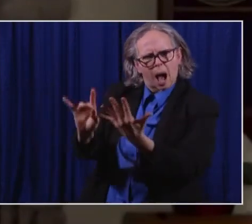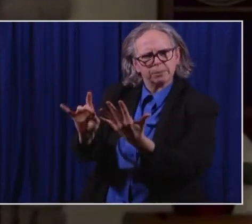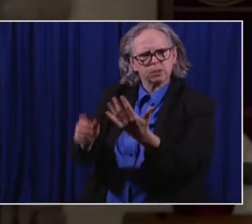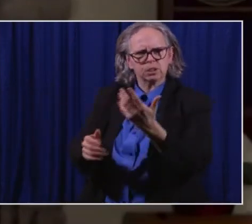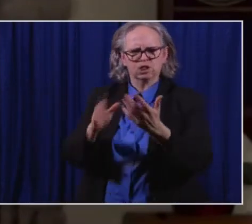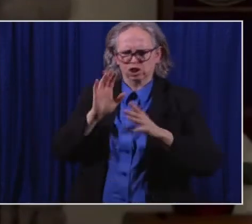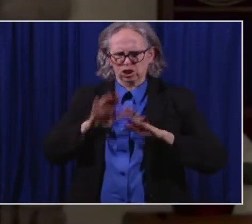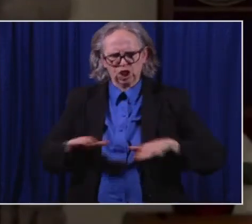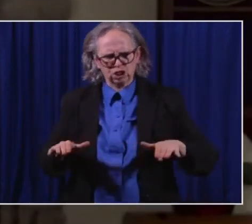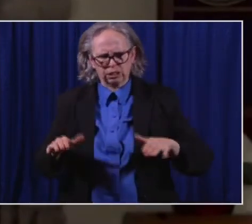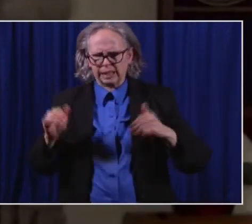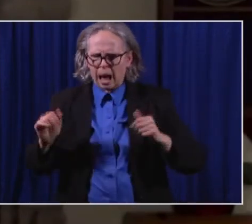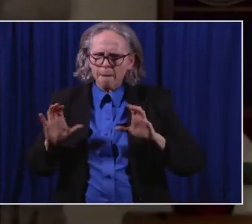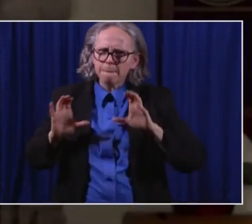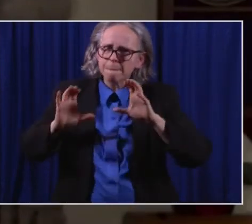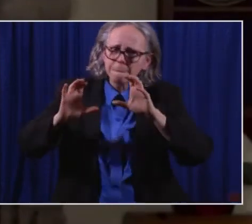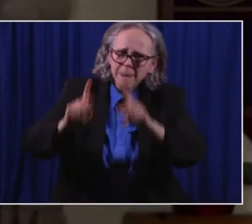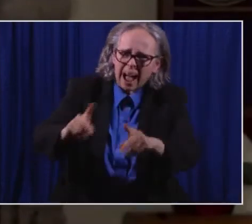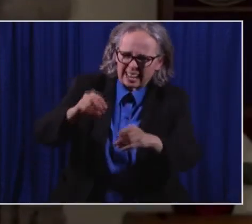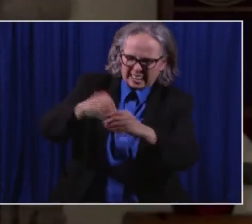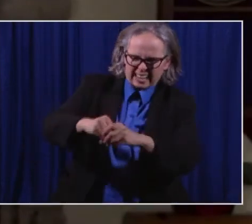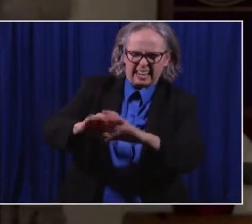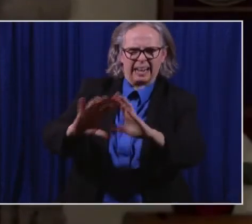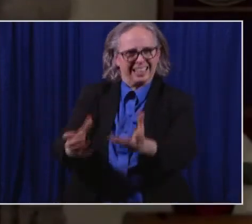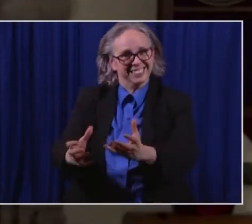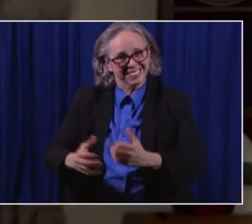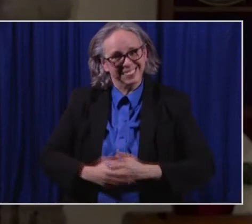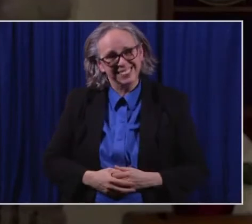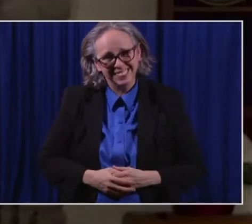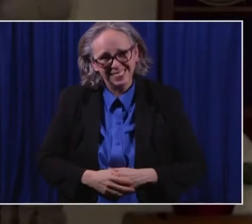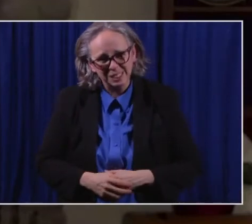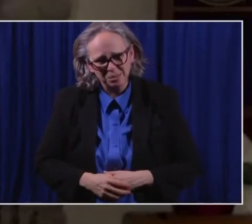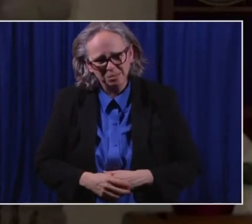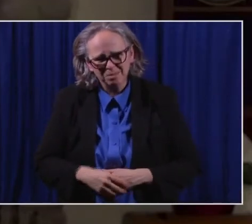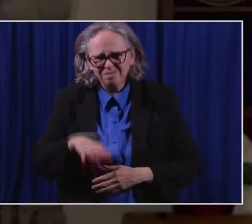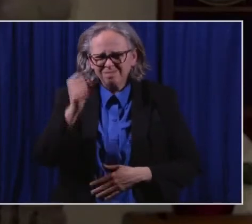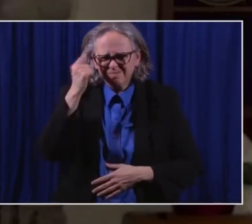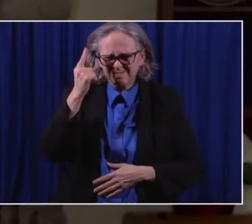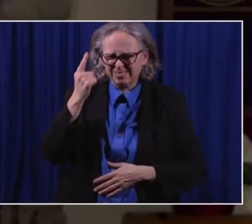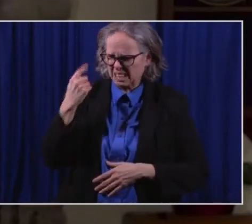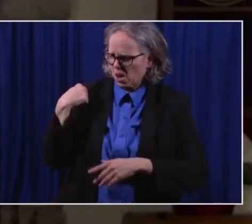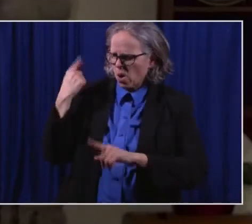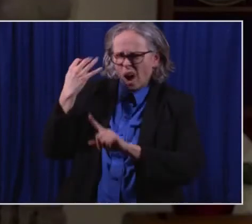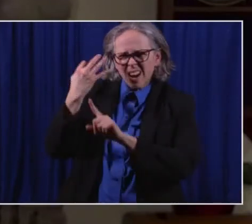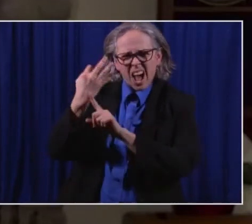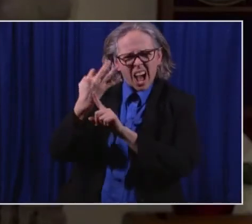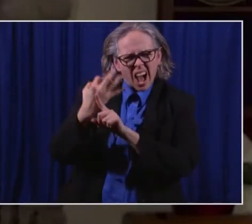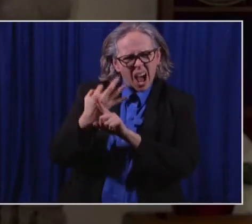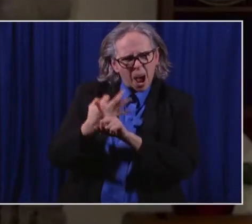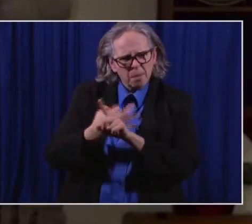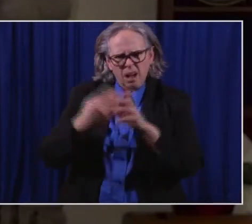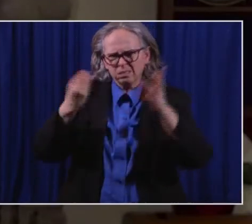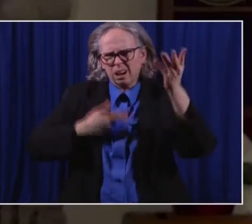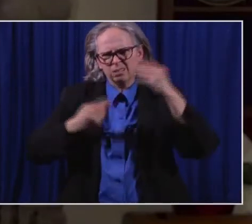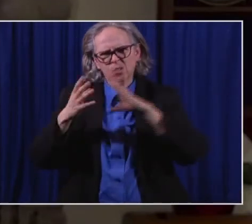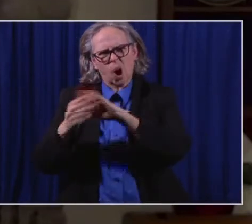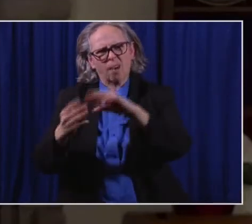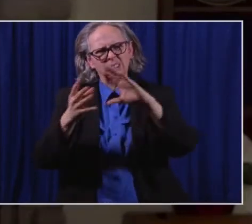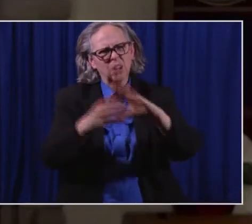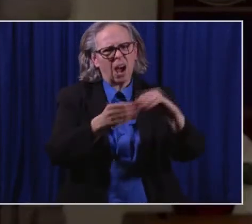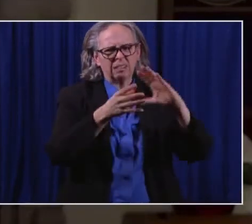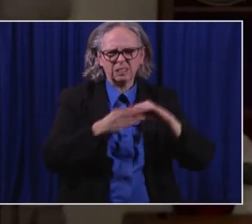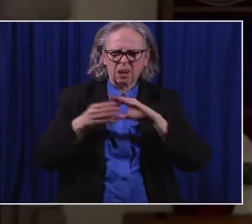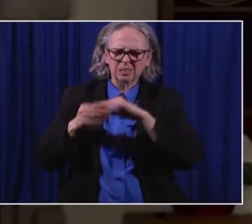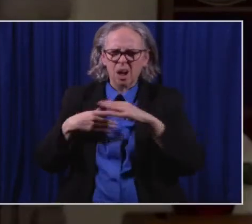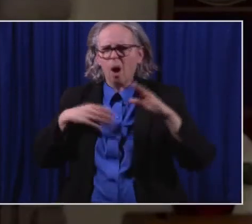Uh, I've heard for the last, you know, nine months, uh, about this and let's, let's keep in mind that these